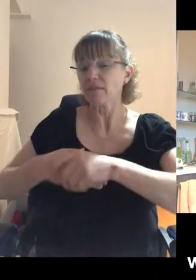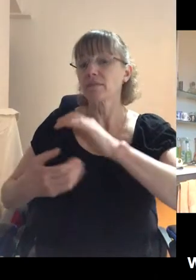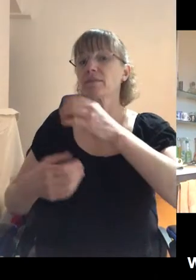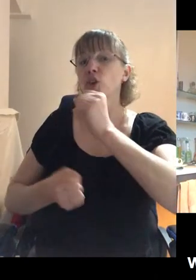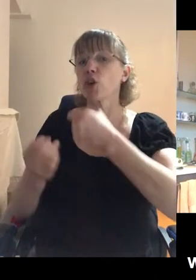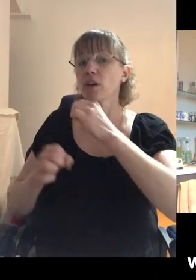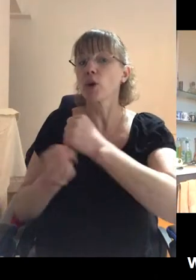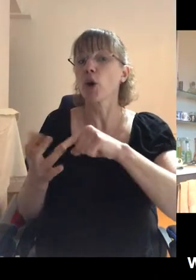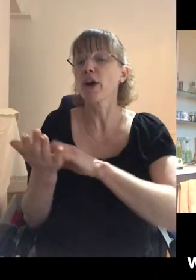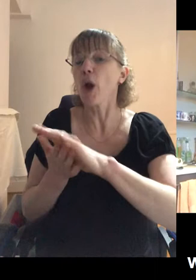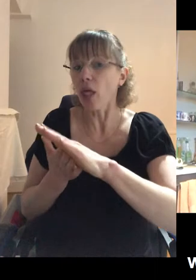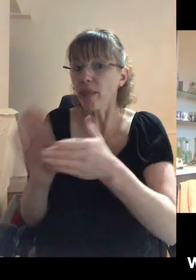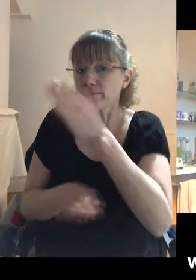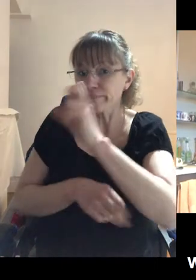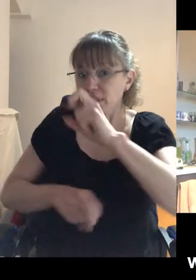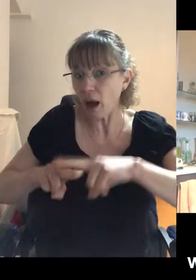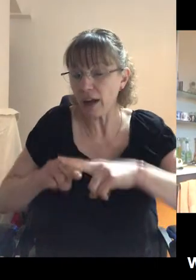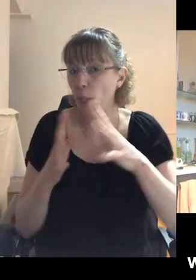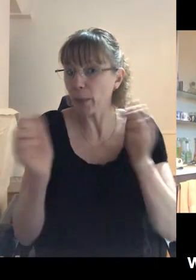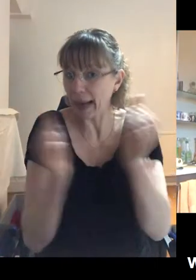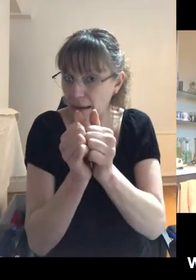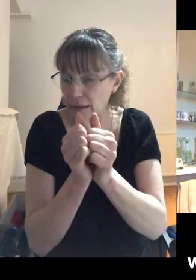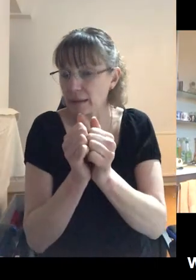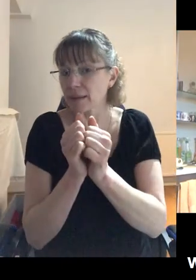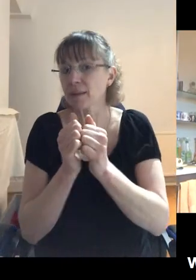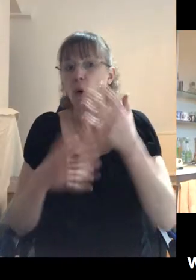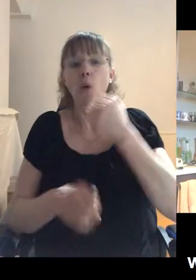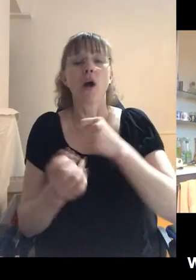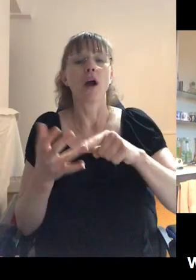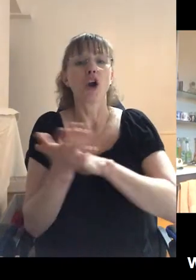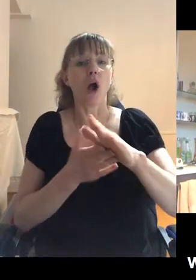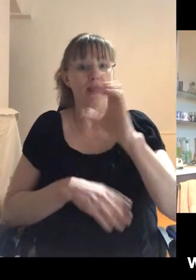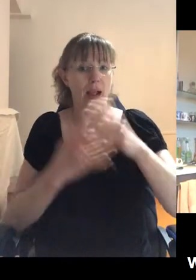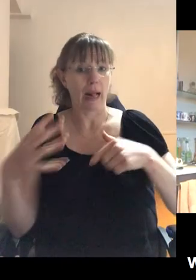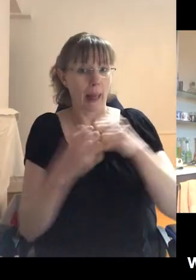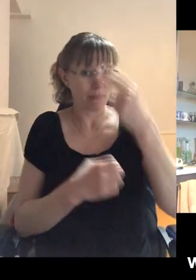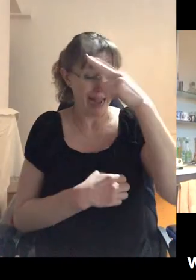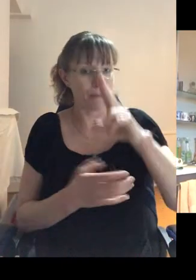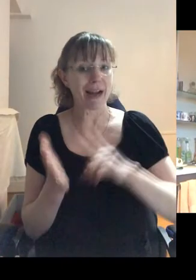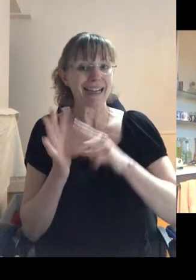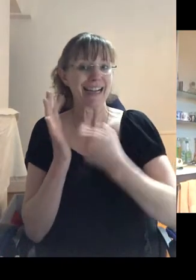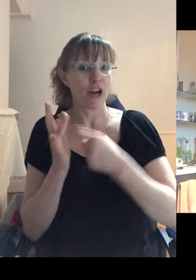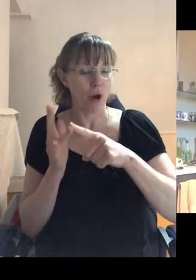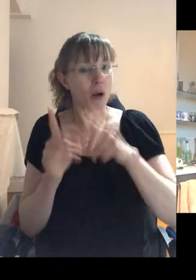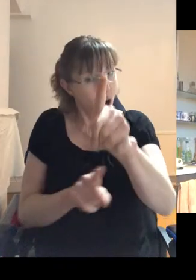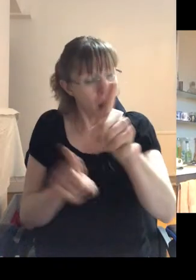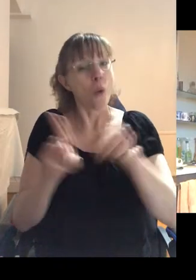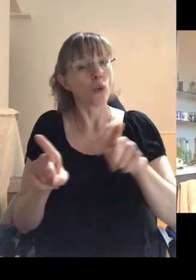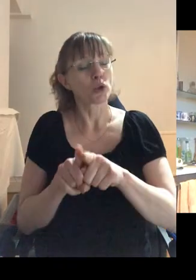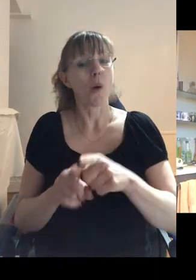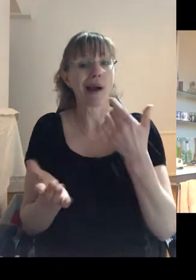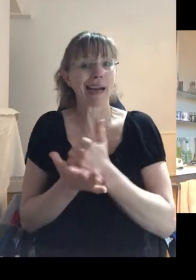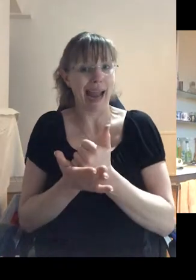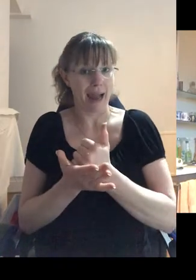down to Cardiff on the weekends to, uh, um, uh, a goth club called Nero's that there was also a gay club called